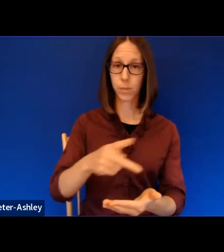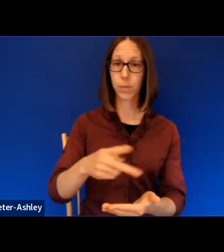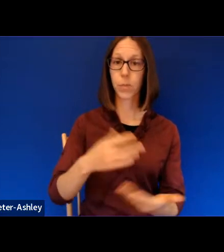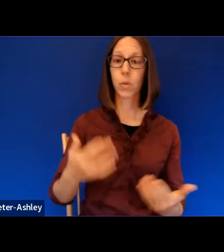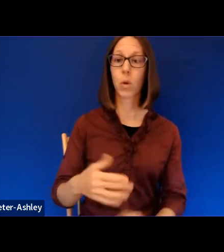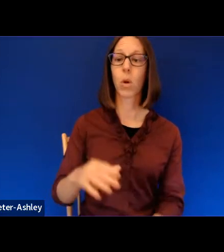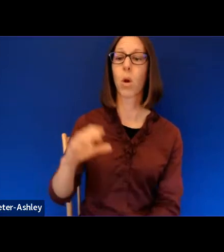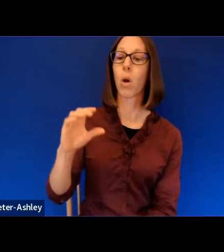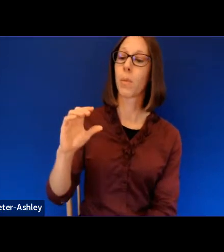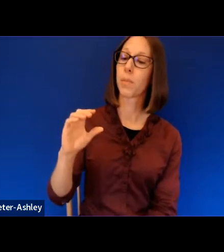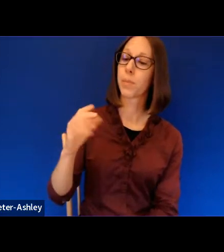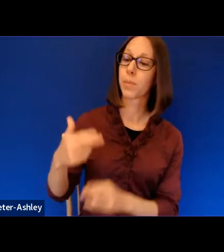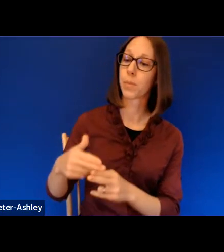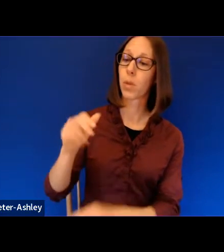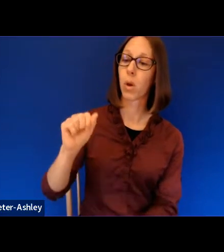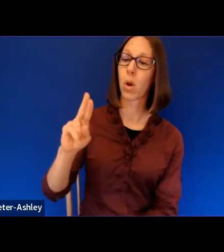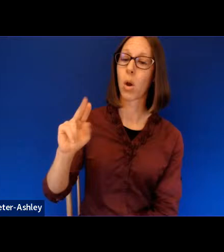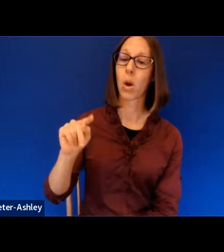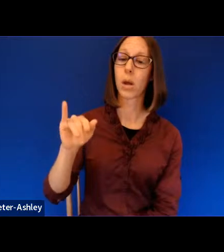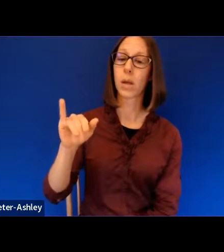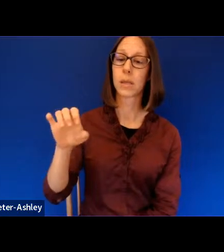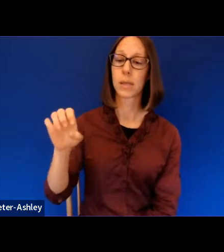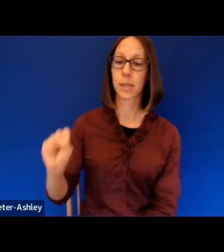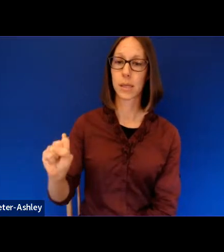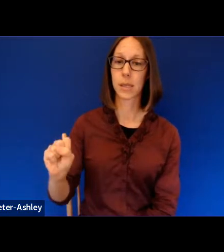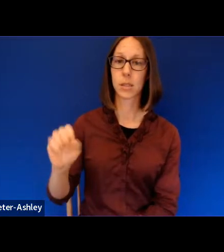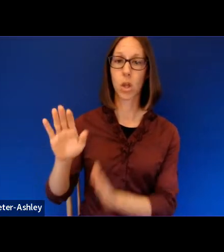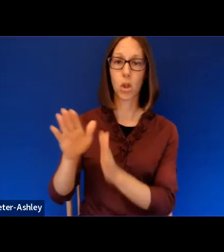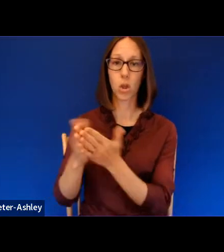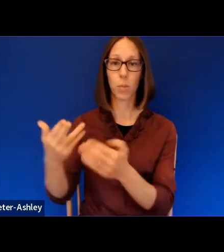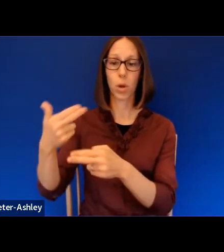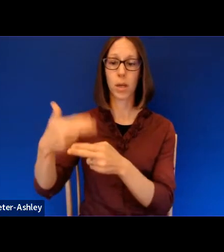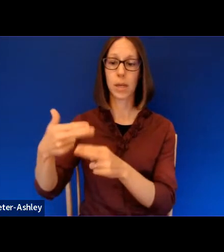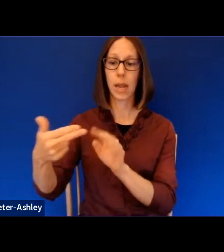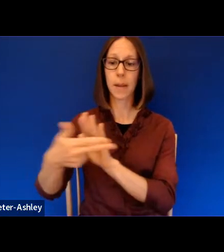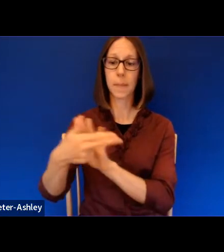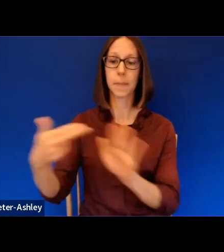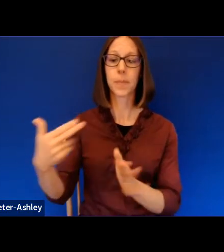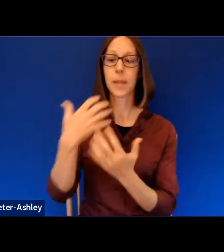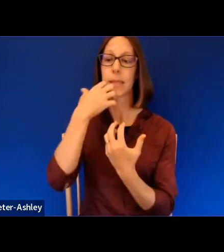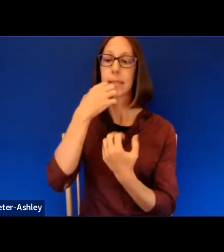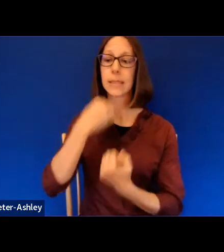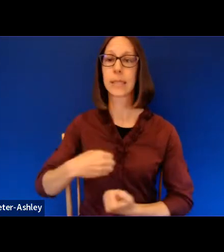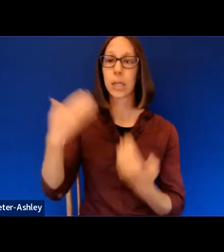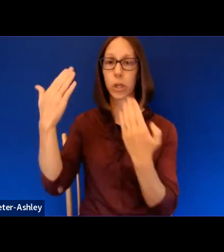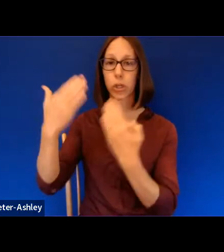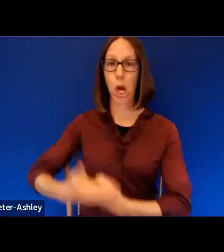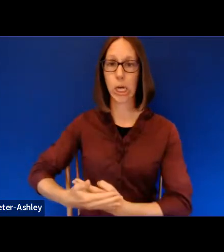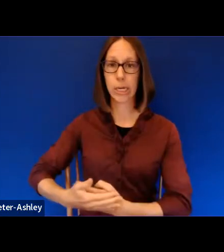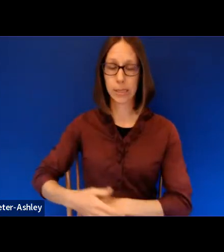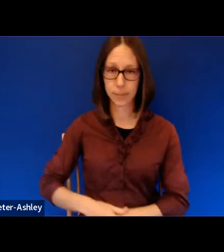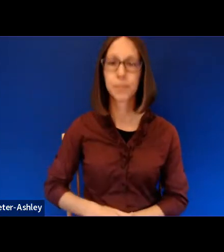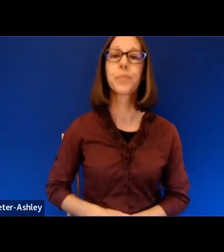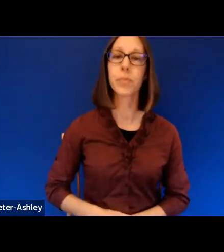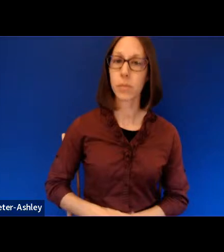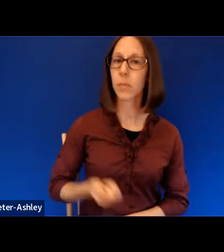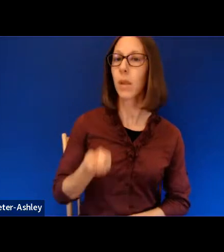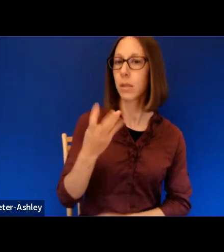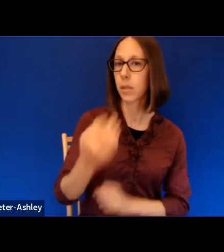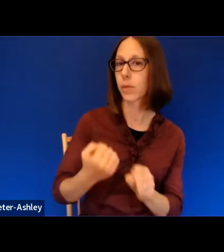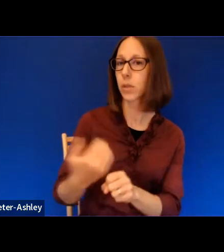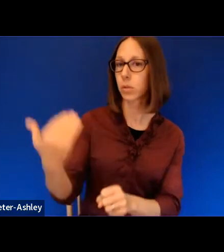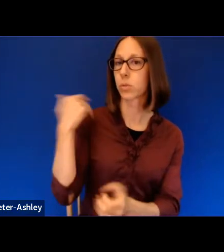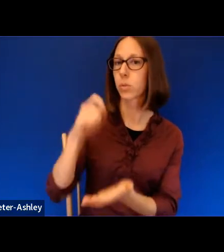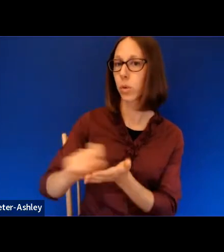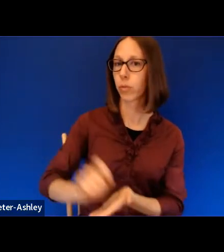Aunties. It's from a book called Dear Darkness, and it was a book that I wrote a number of years ago. Now, that I was starting